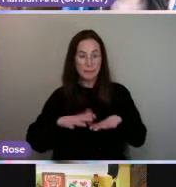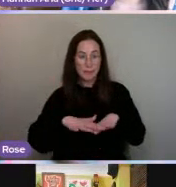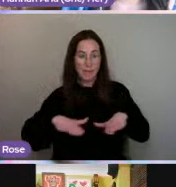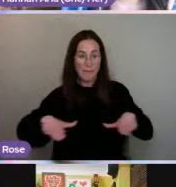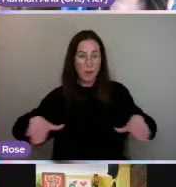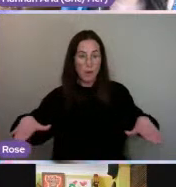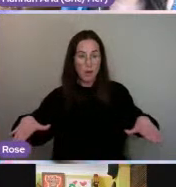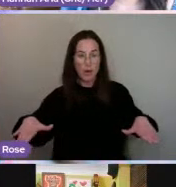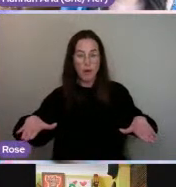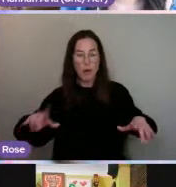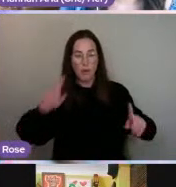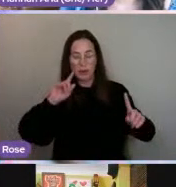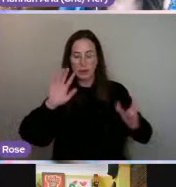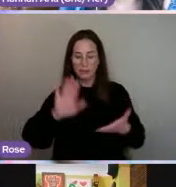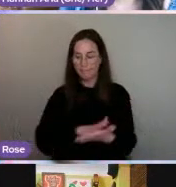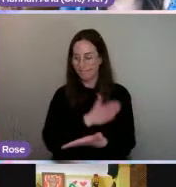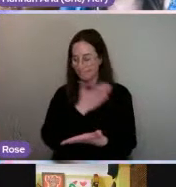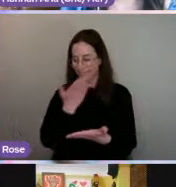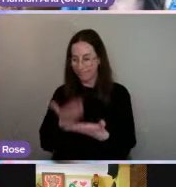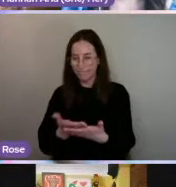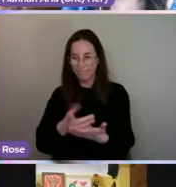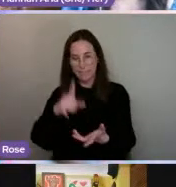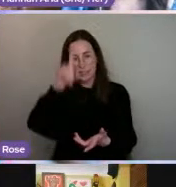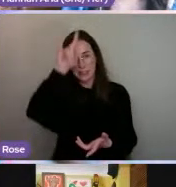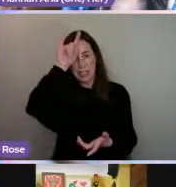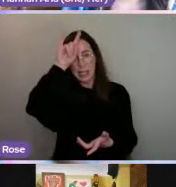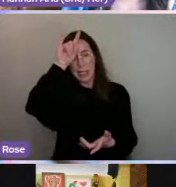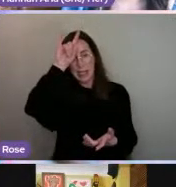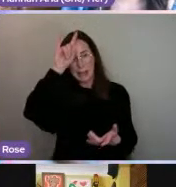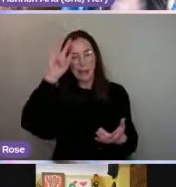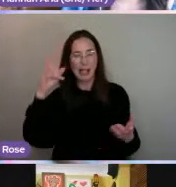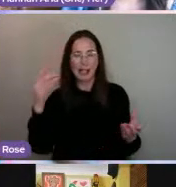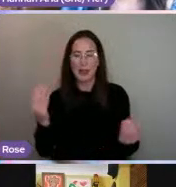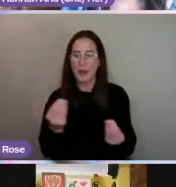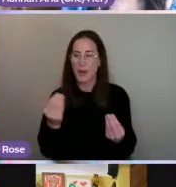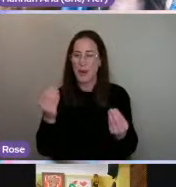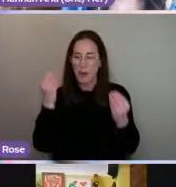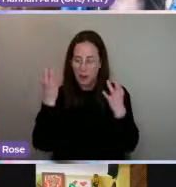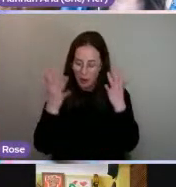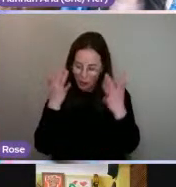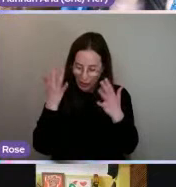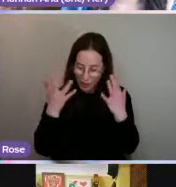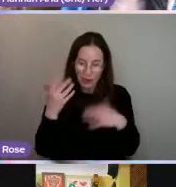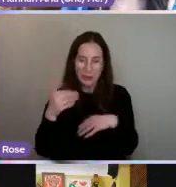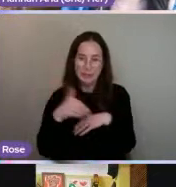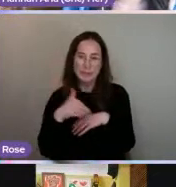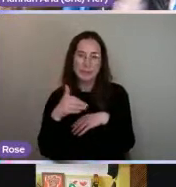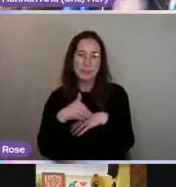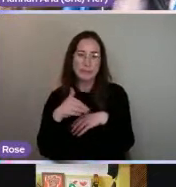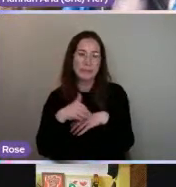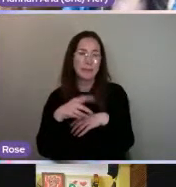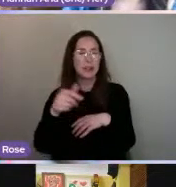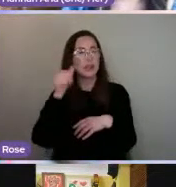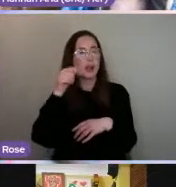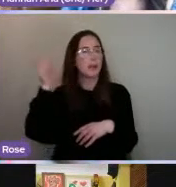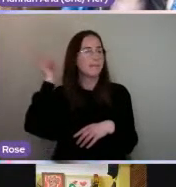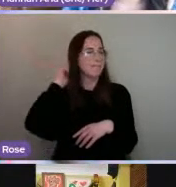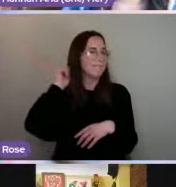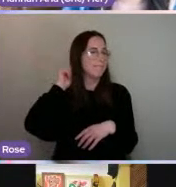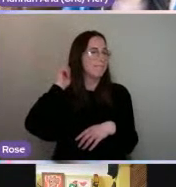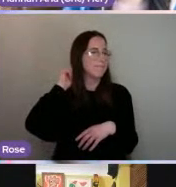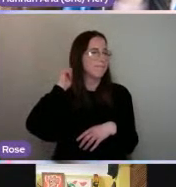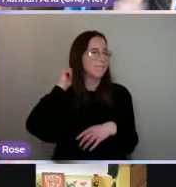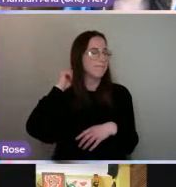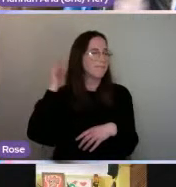like an interpretation of some kind of demon or a thought that was that troubles people. And, you know, like you have things at the back of your mind.